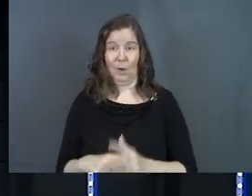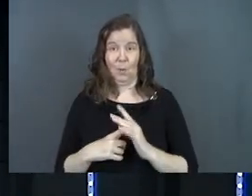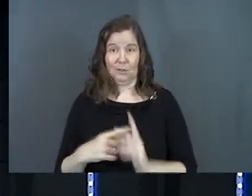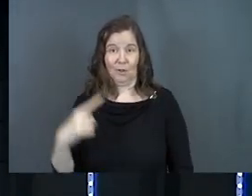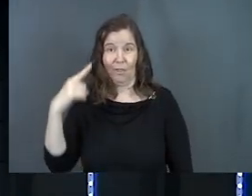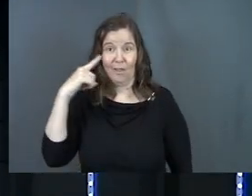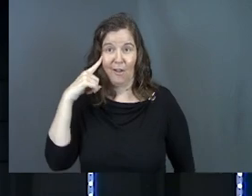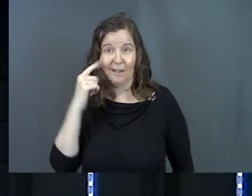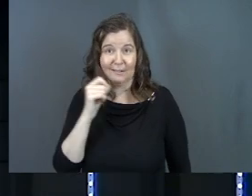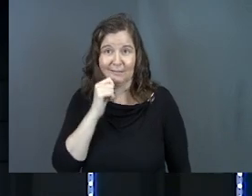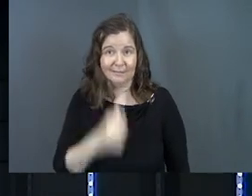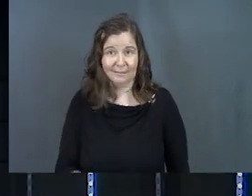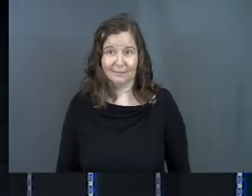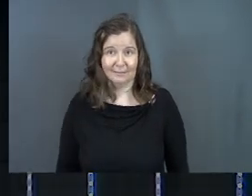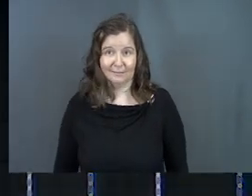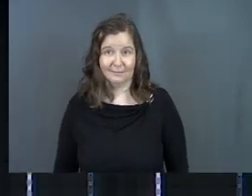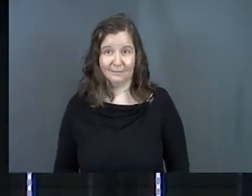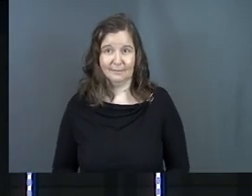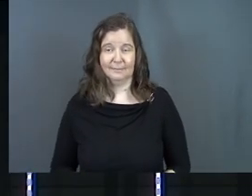original thought.